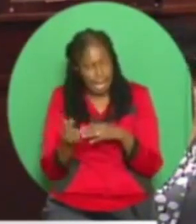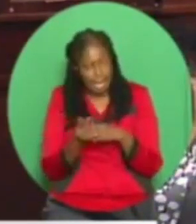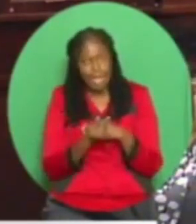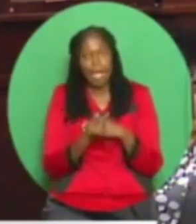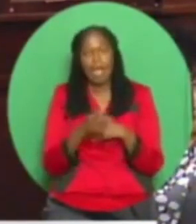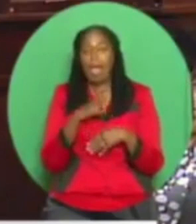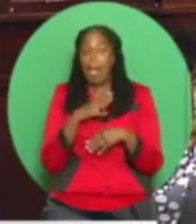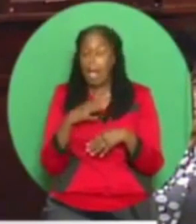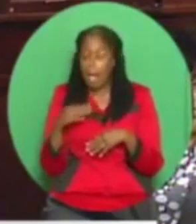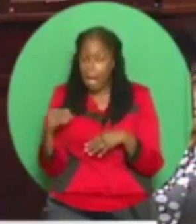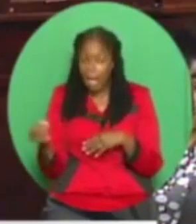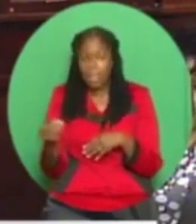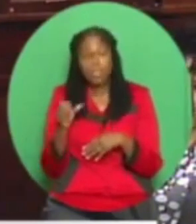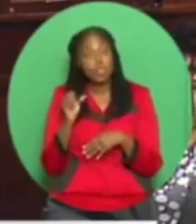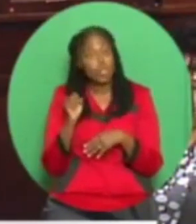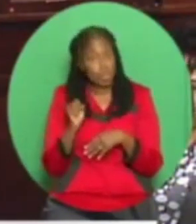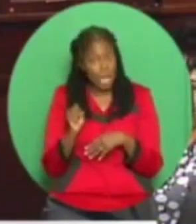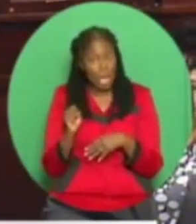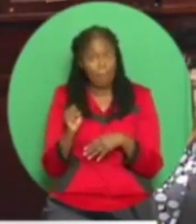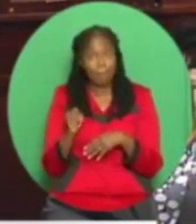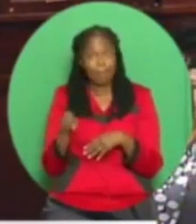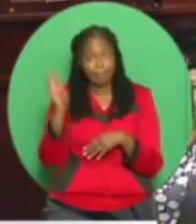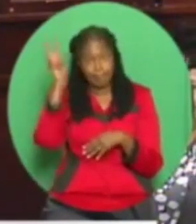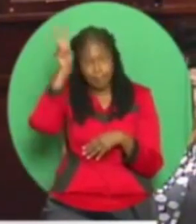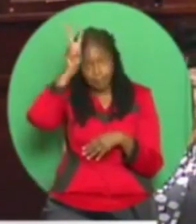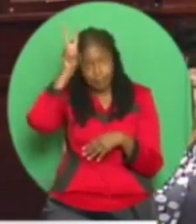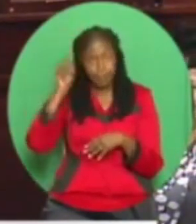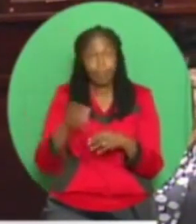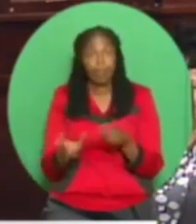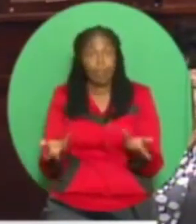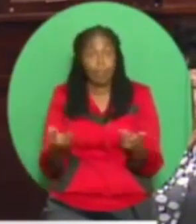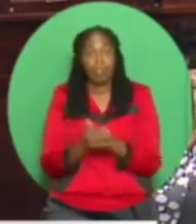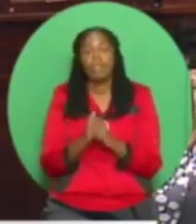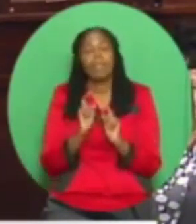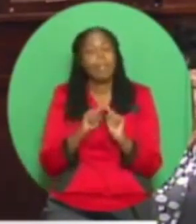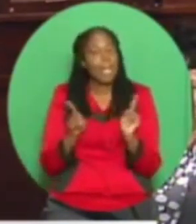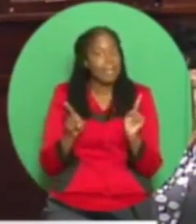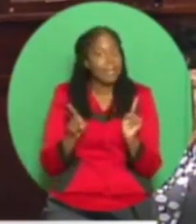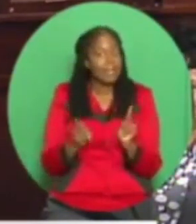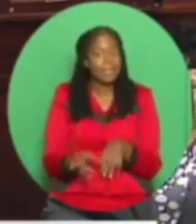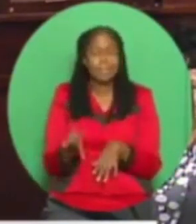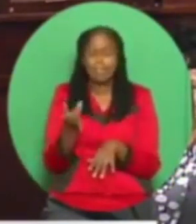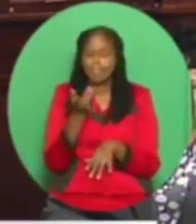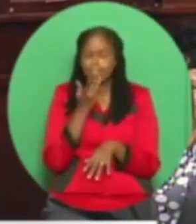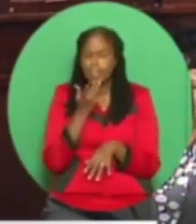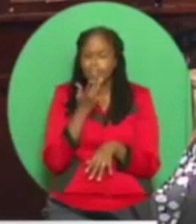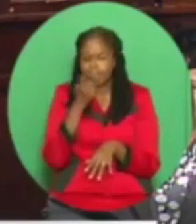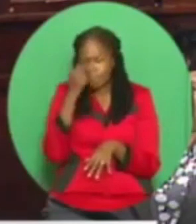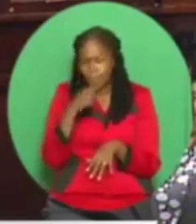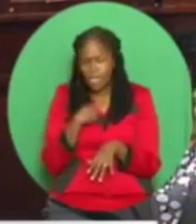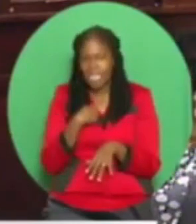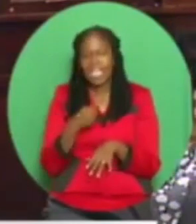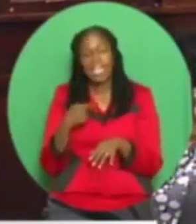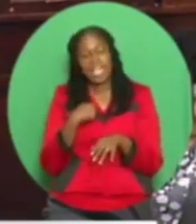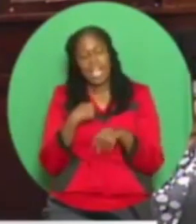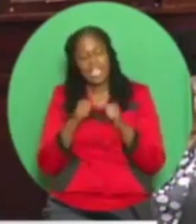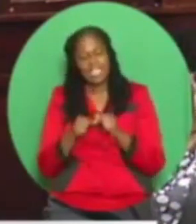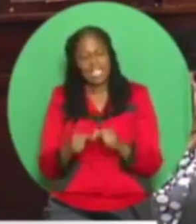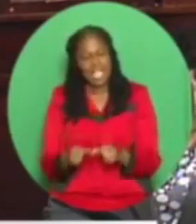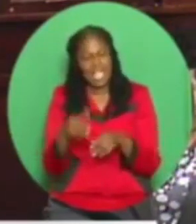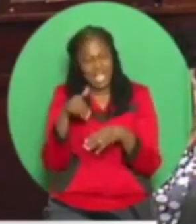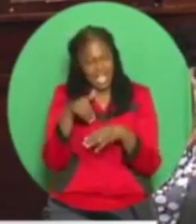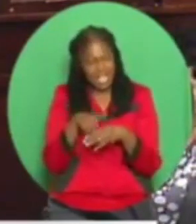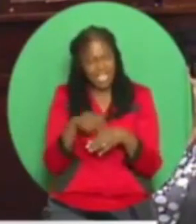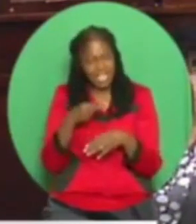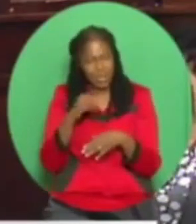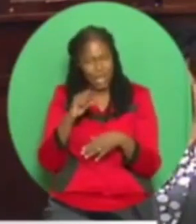And that took me to Suriname. Madam Speaker, luckily, when I spent my time in Holland, I did learn some Dutch. So they could